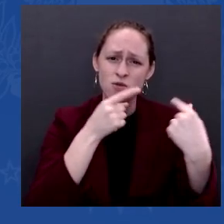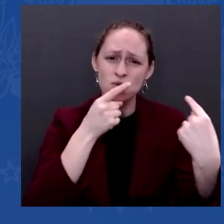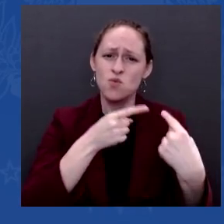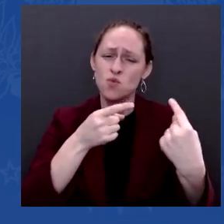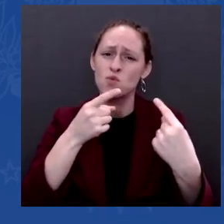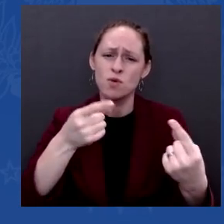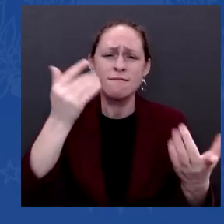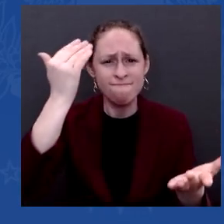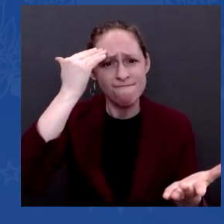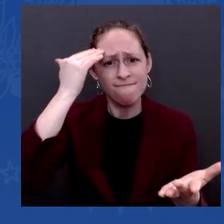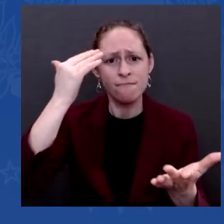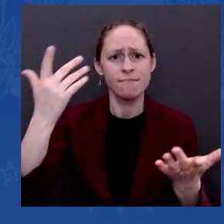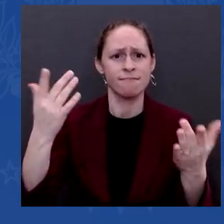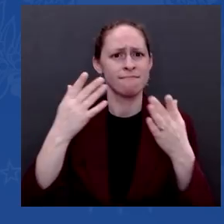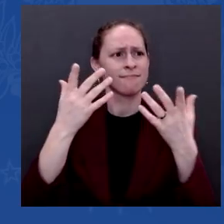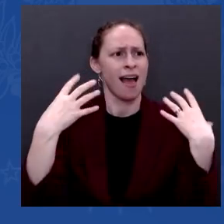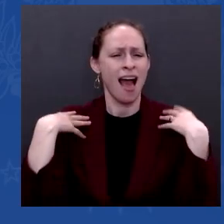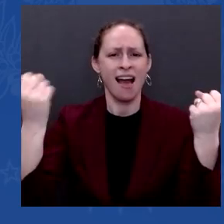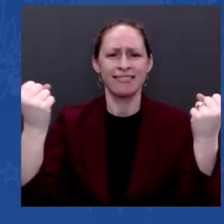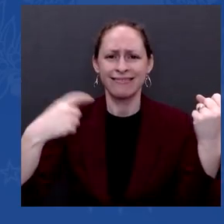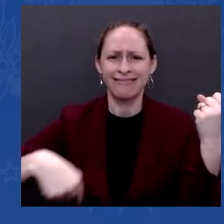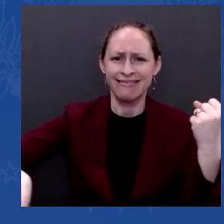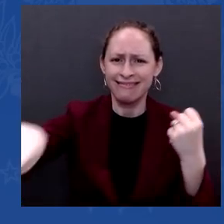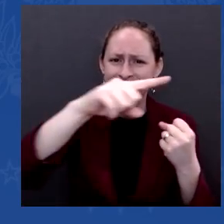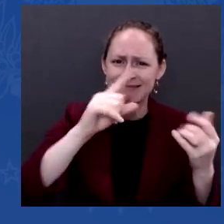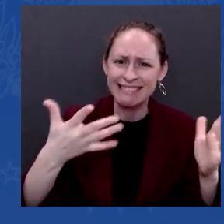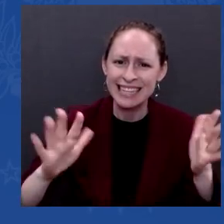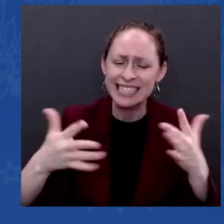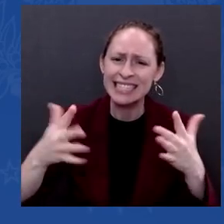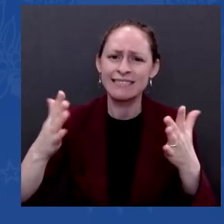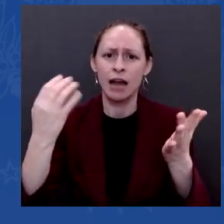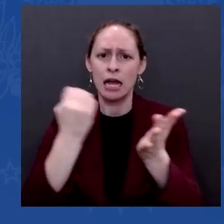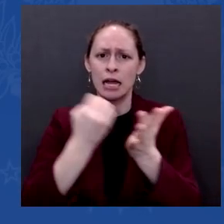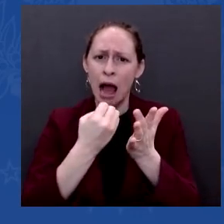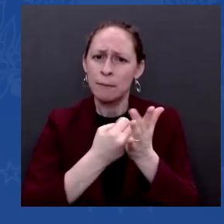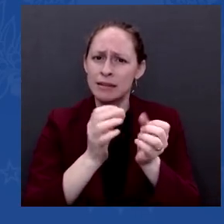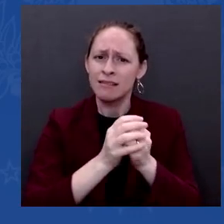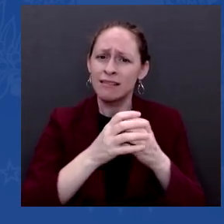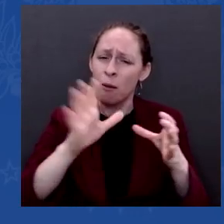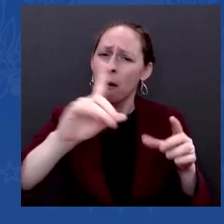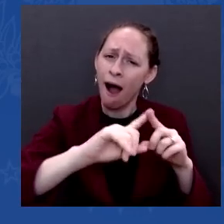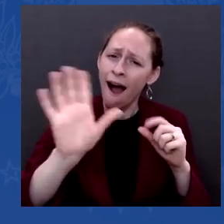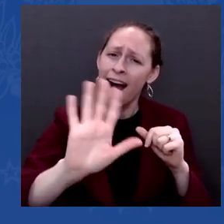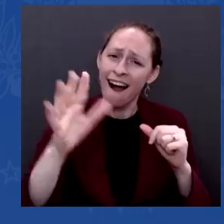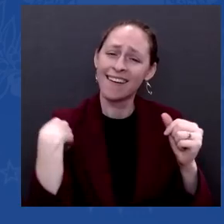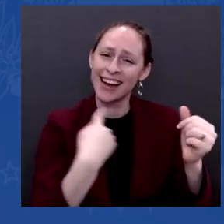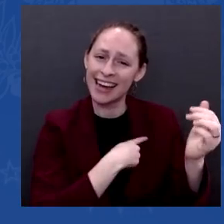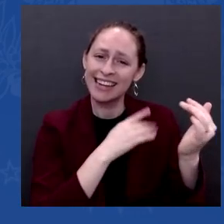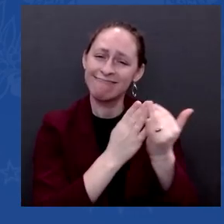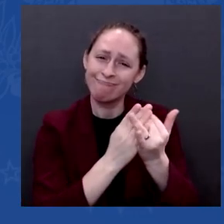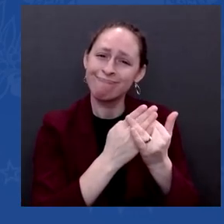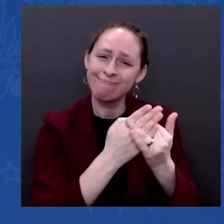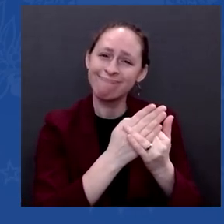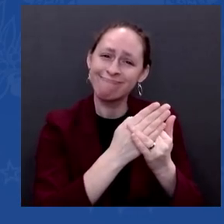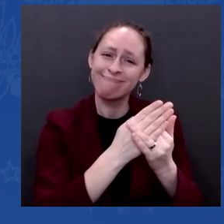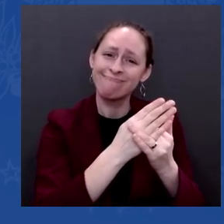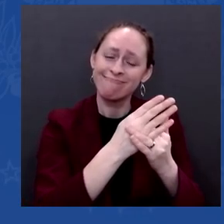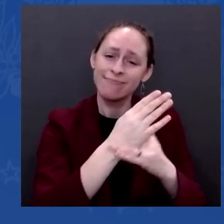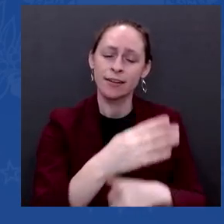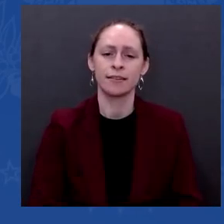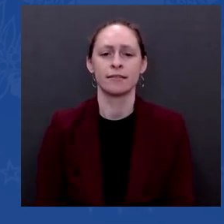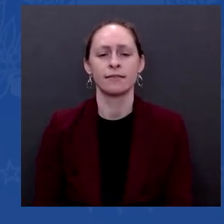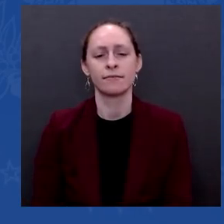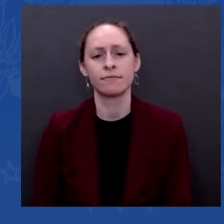And not only are we getting through it, we're laying the foundation for future where America wins the 21st century